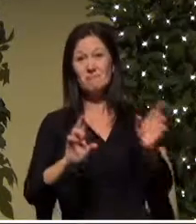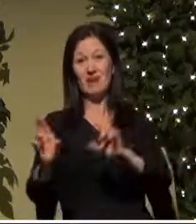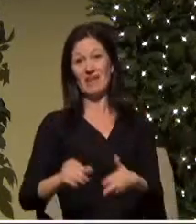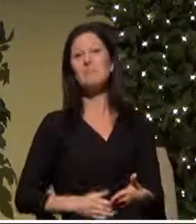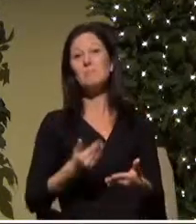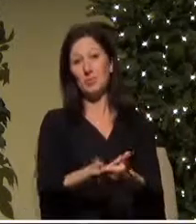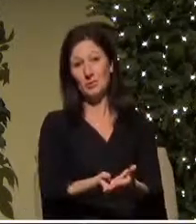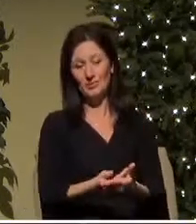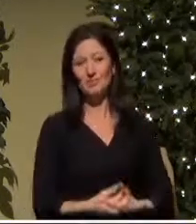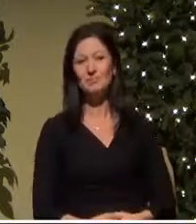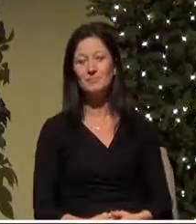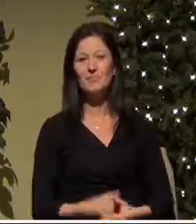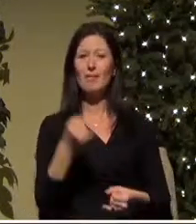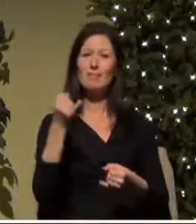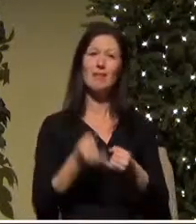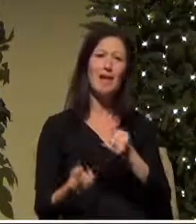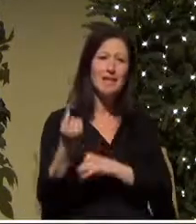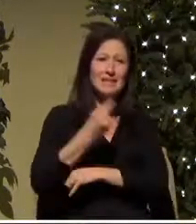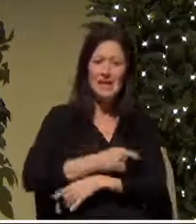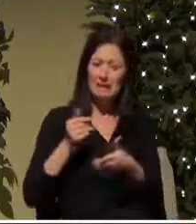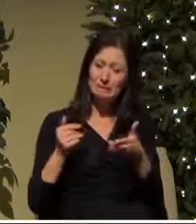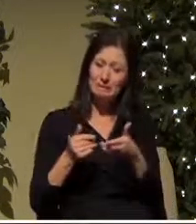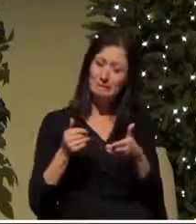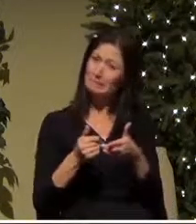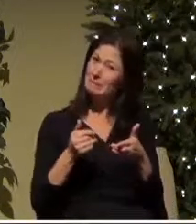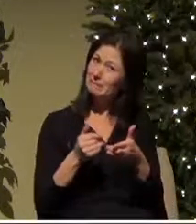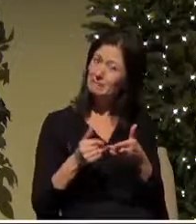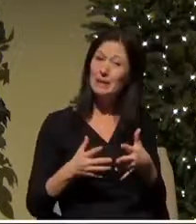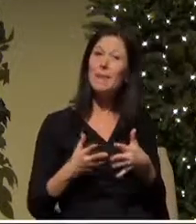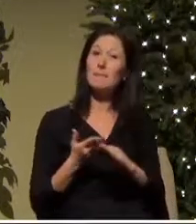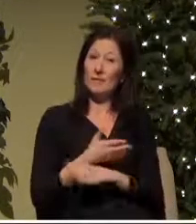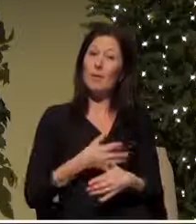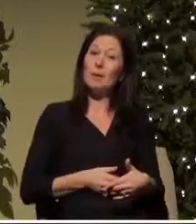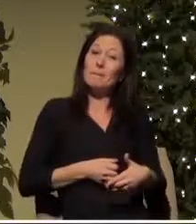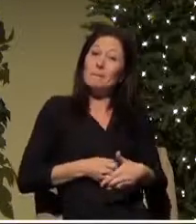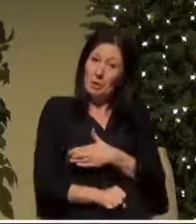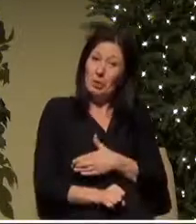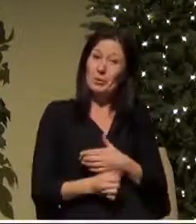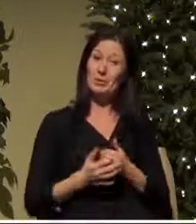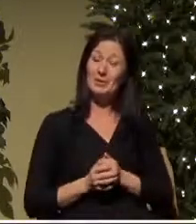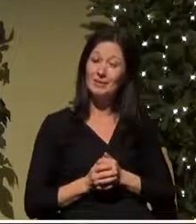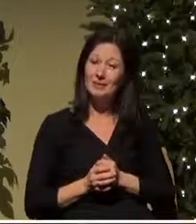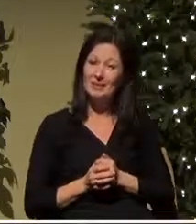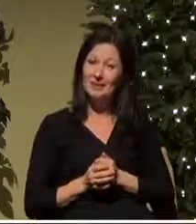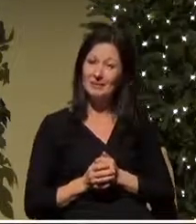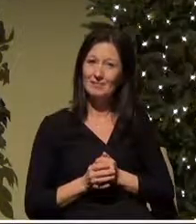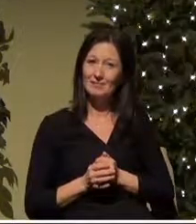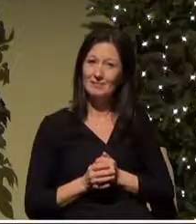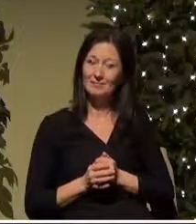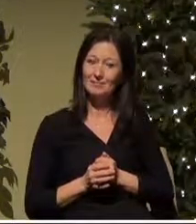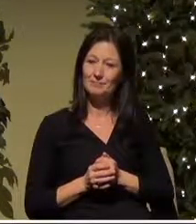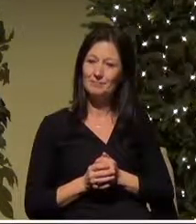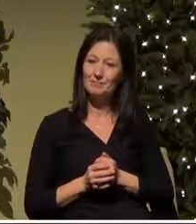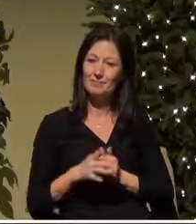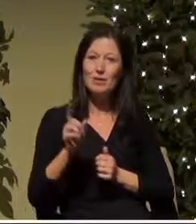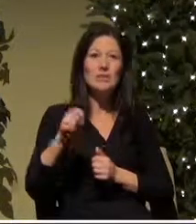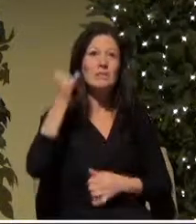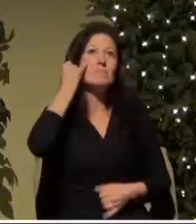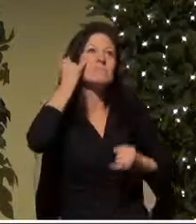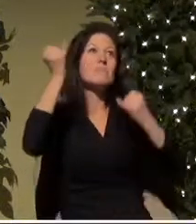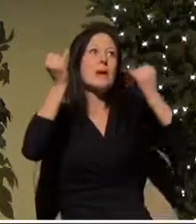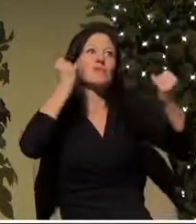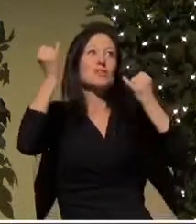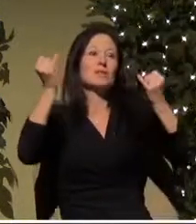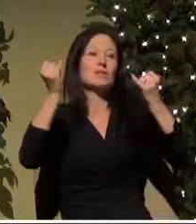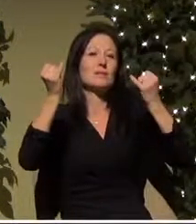give birth it is the last days in the last term in the last trimester so you need to imagine